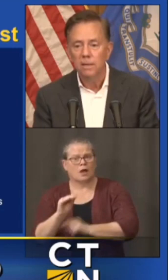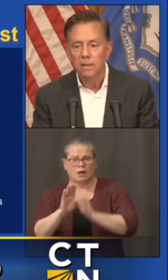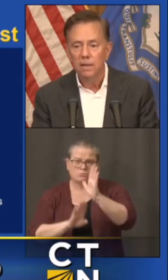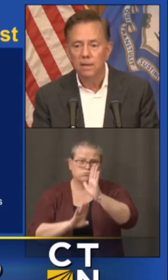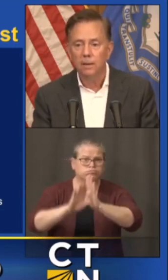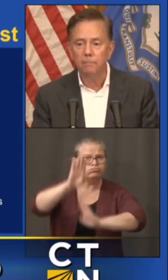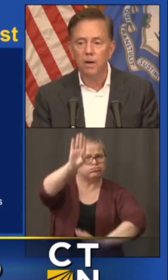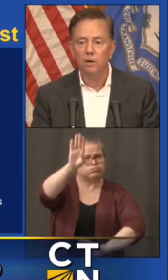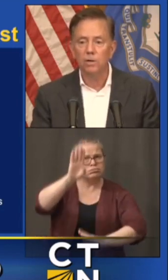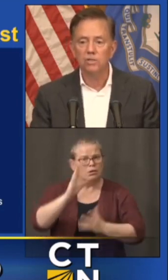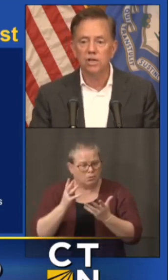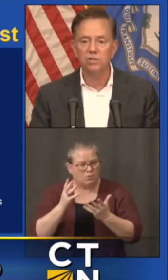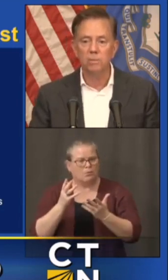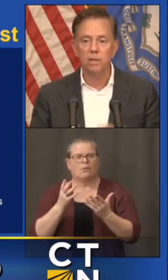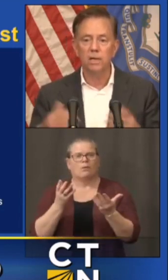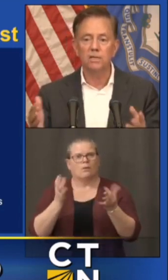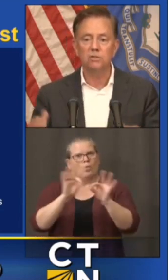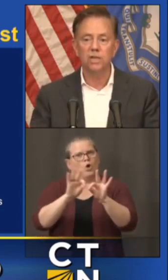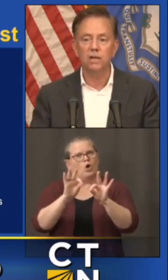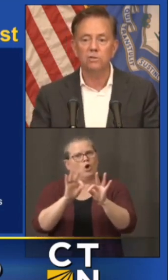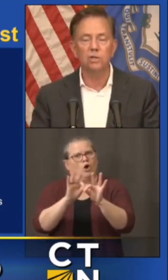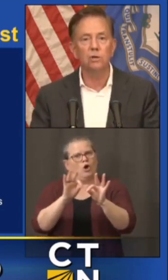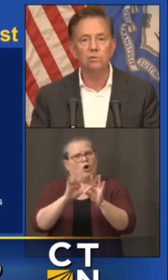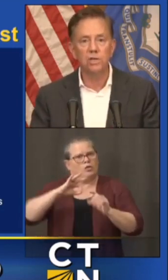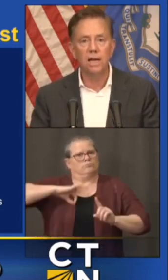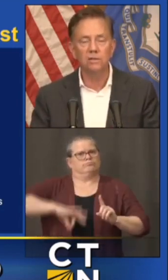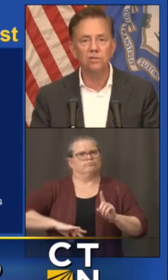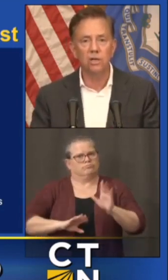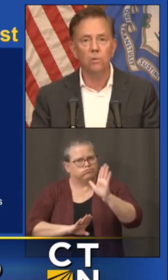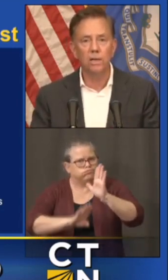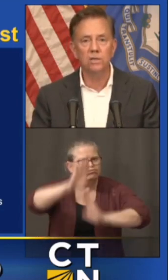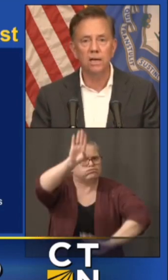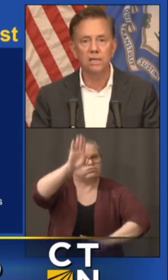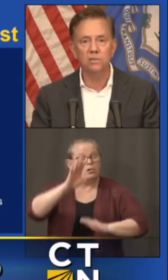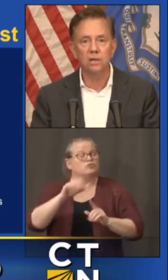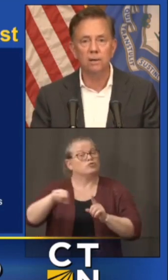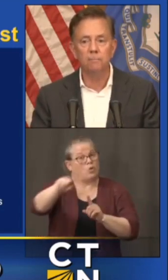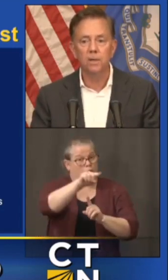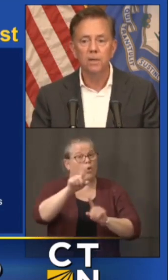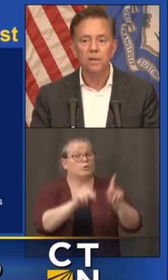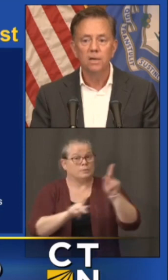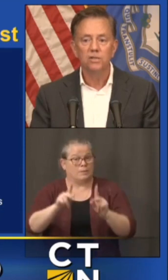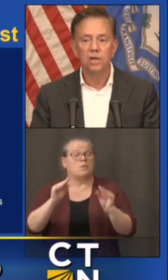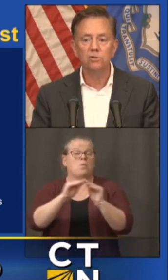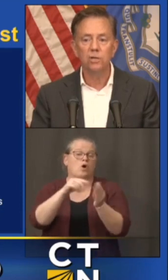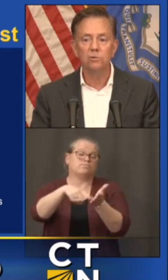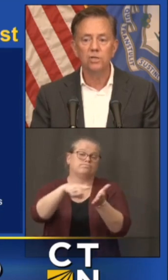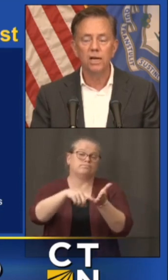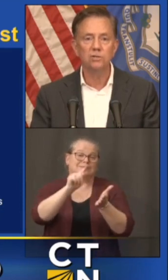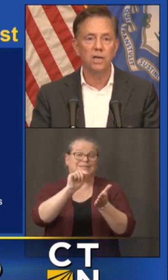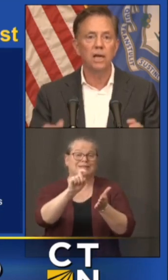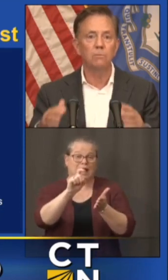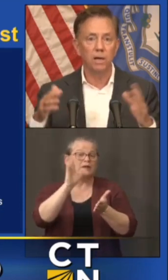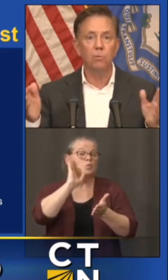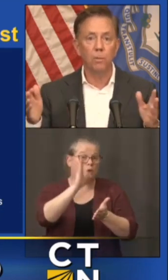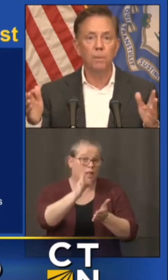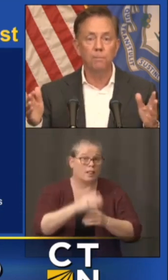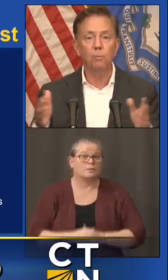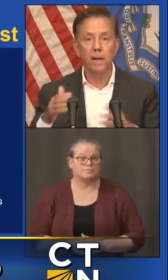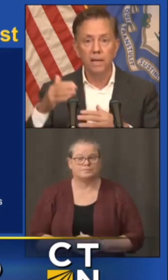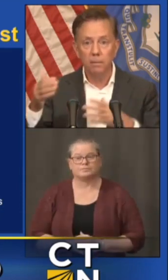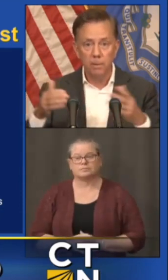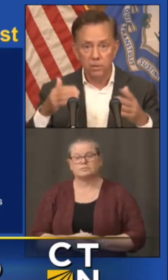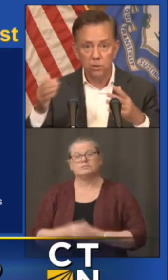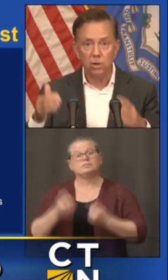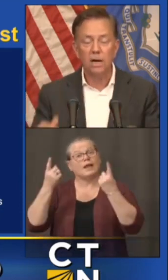state um 160 million in sales and use tax cigarette tax um sales and use tax again we have more